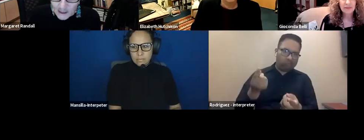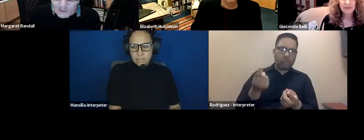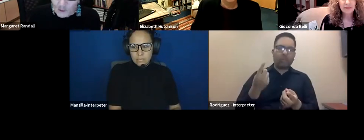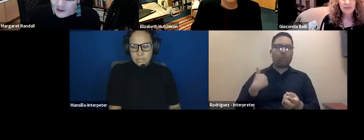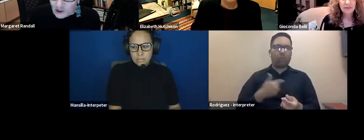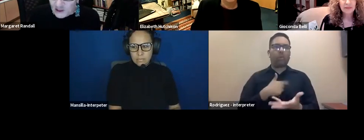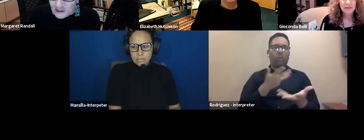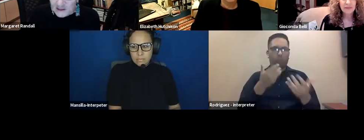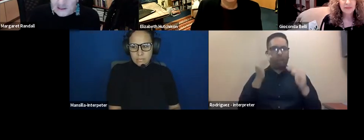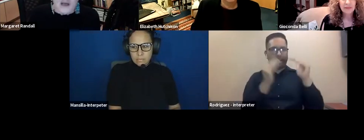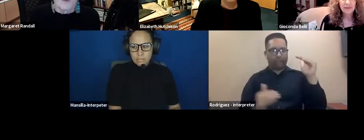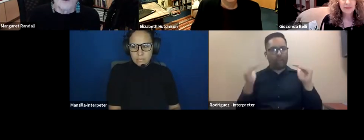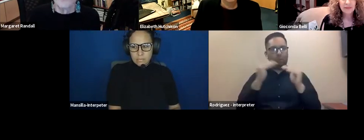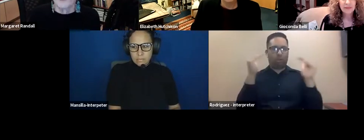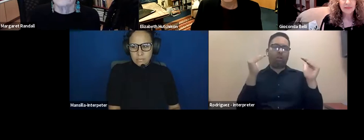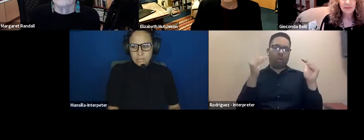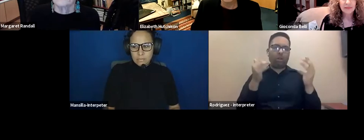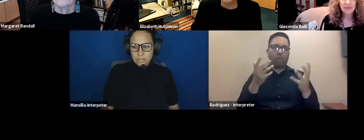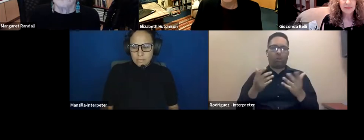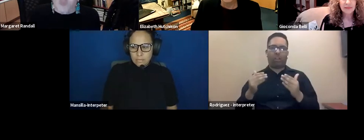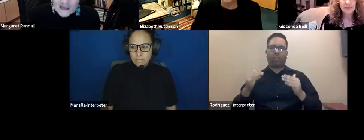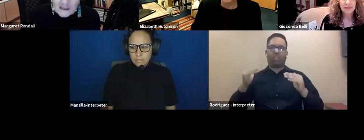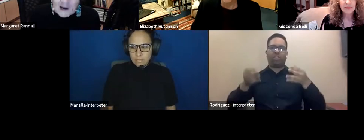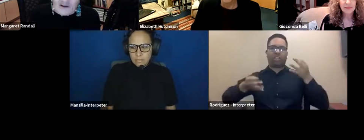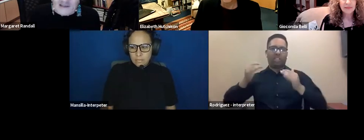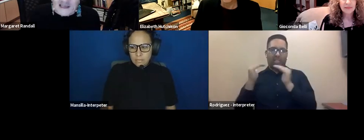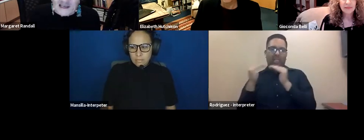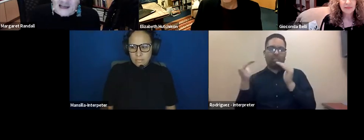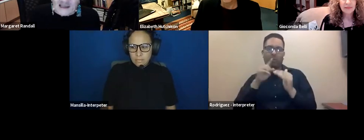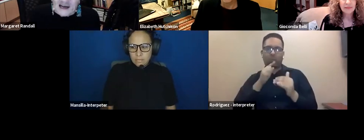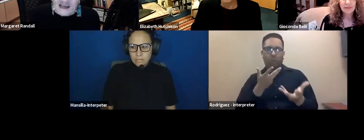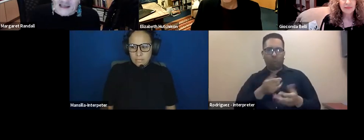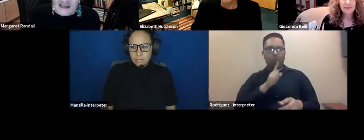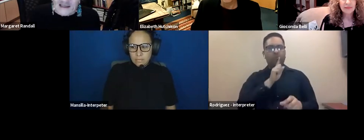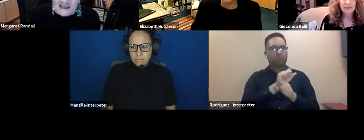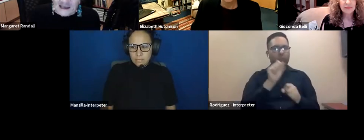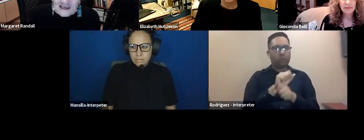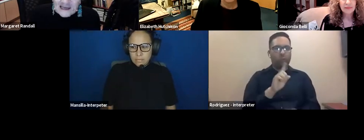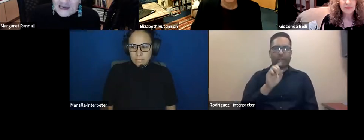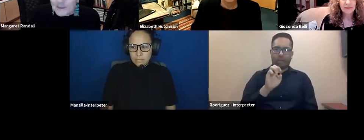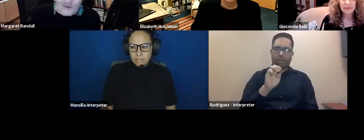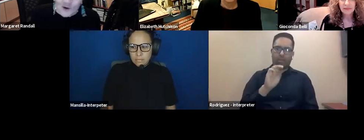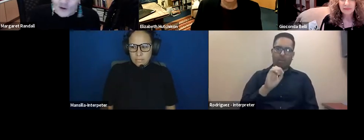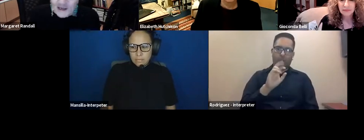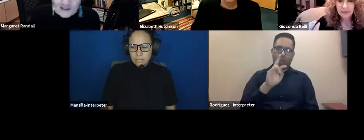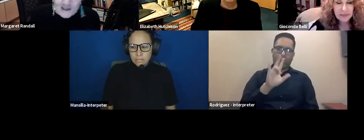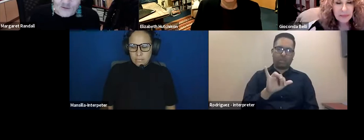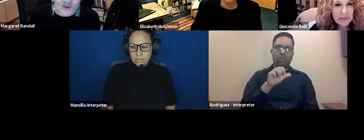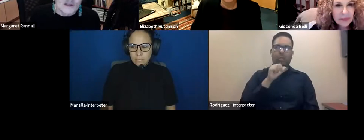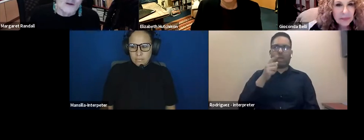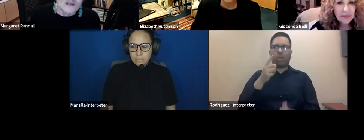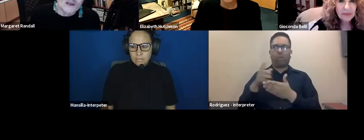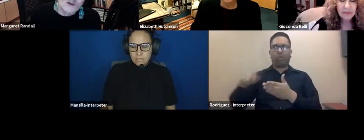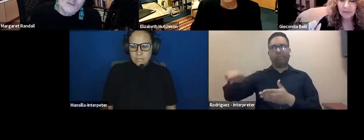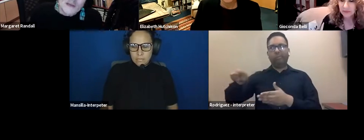equality, we want justice, we want a real democracy, not the kind that inhibits voting, and so